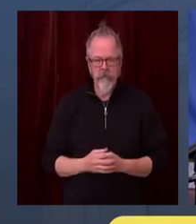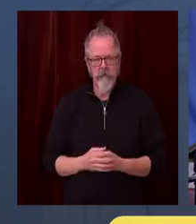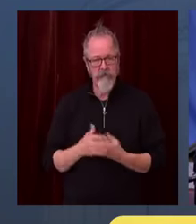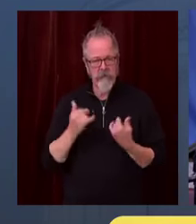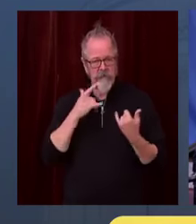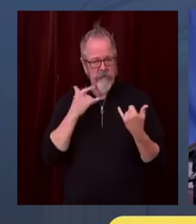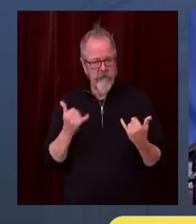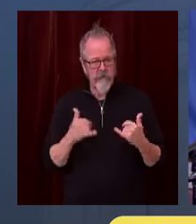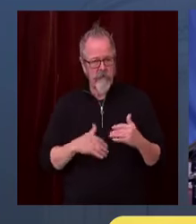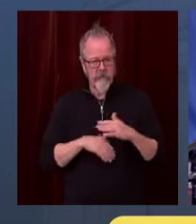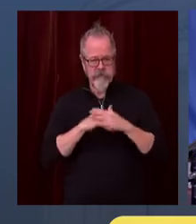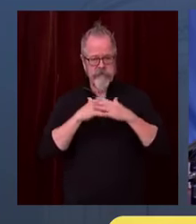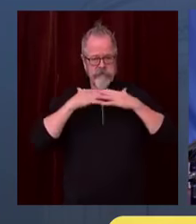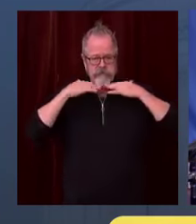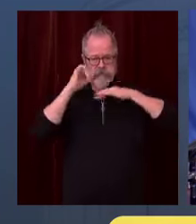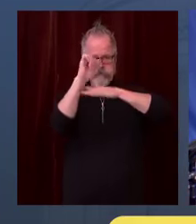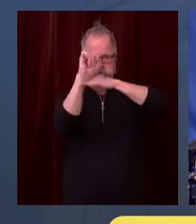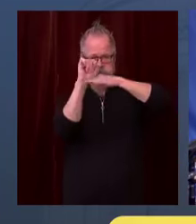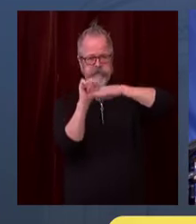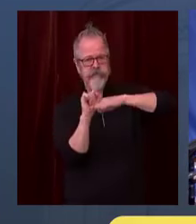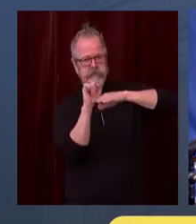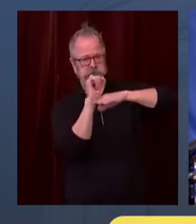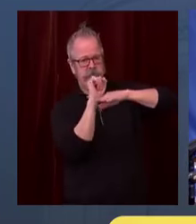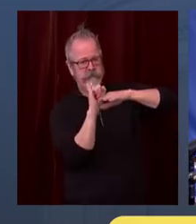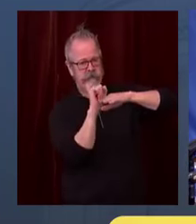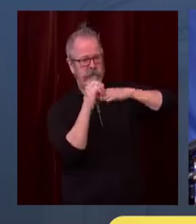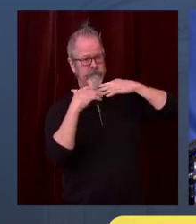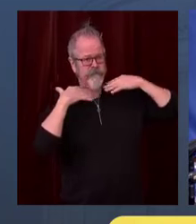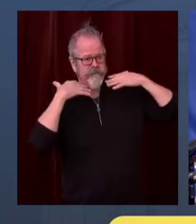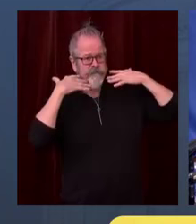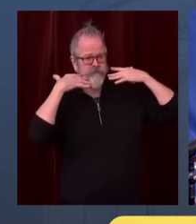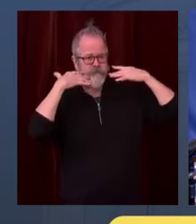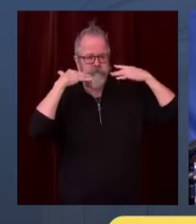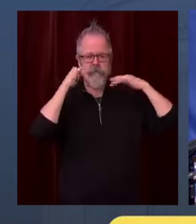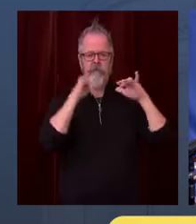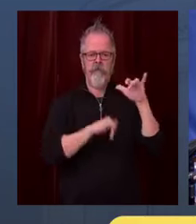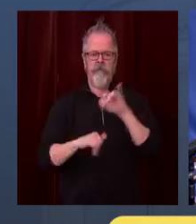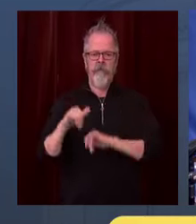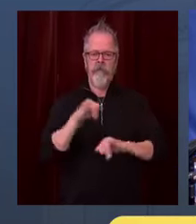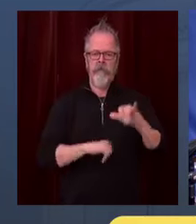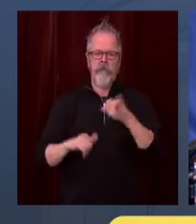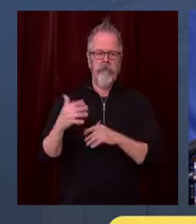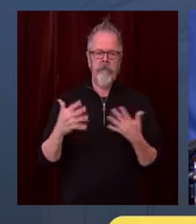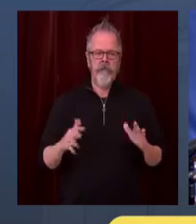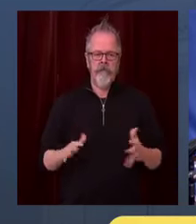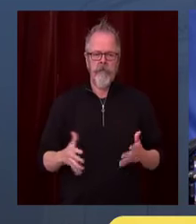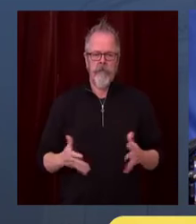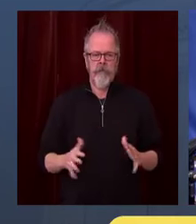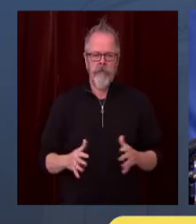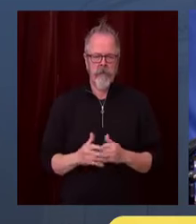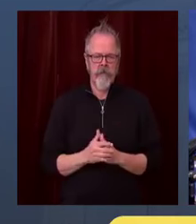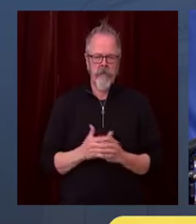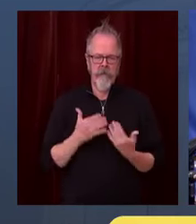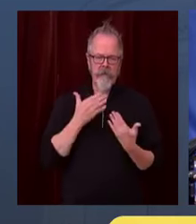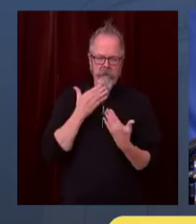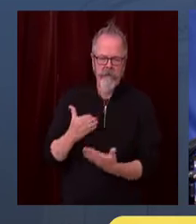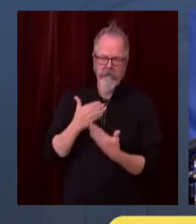hope that people will listen to your plea. I think it is a fair one. Please give our thanks to all your colleagues.